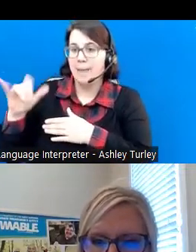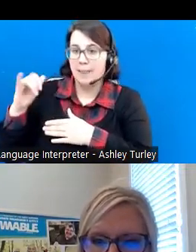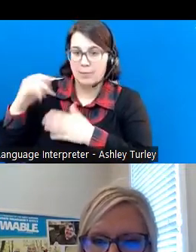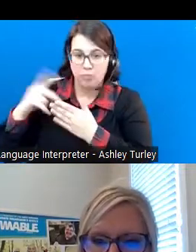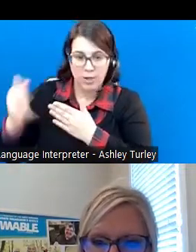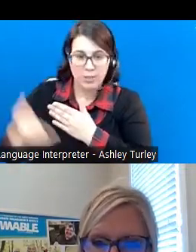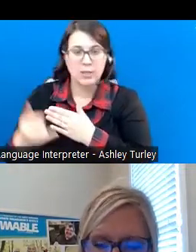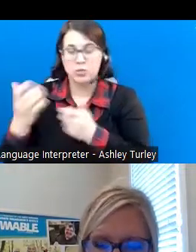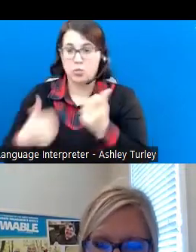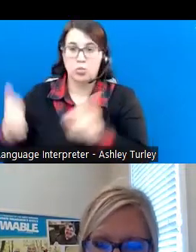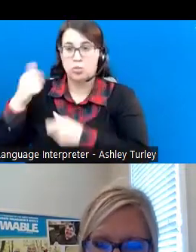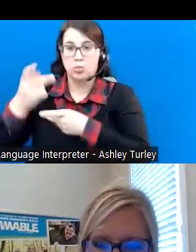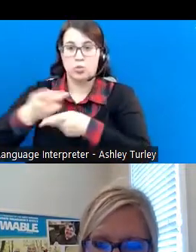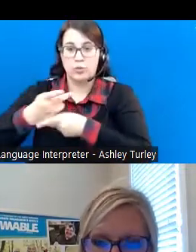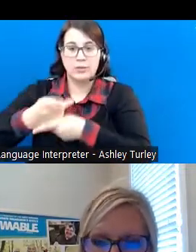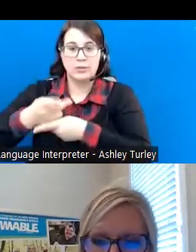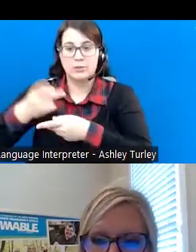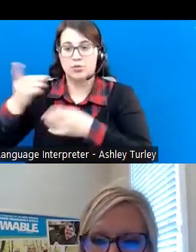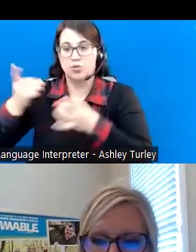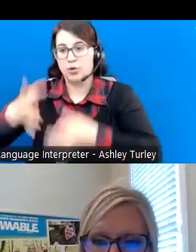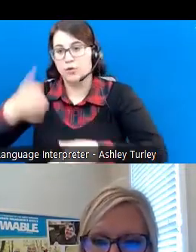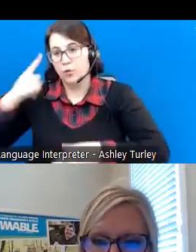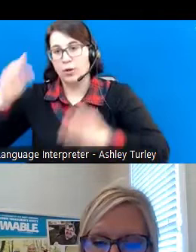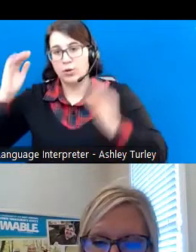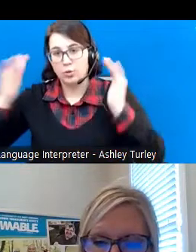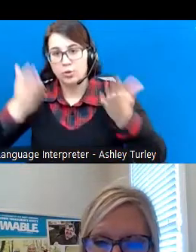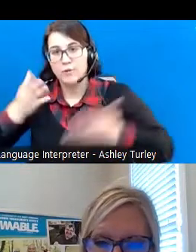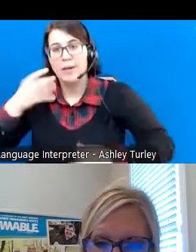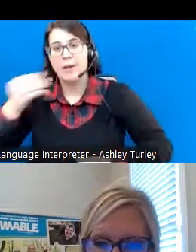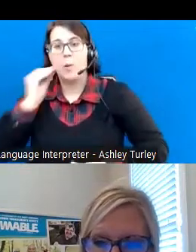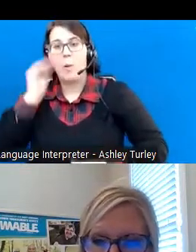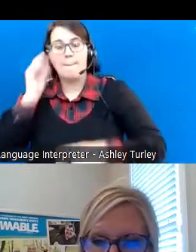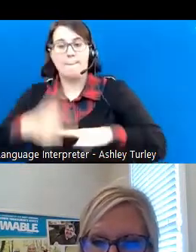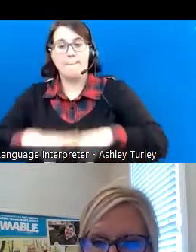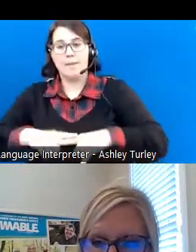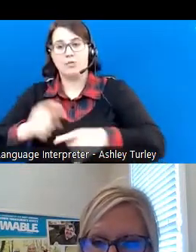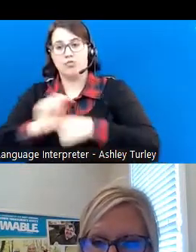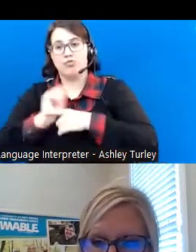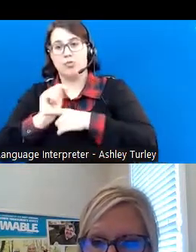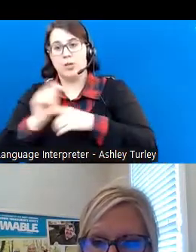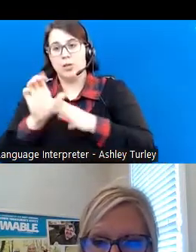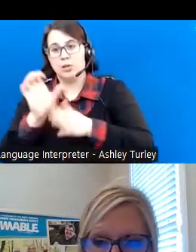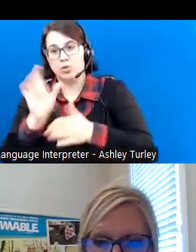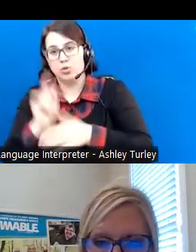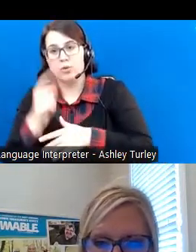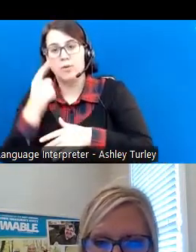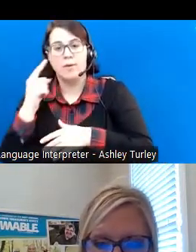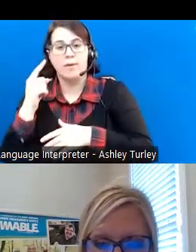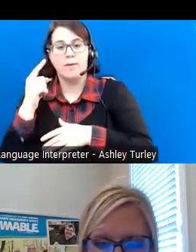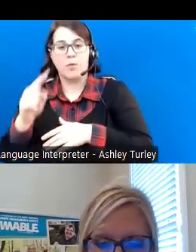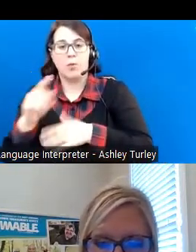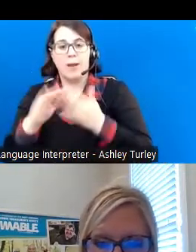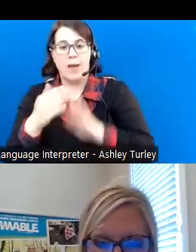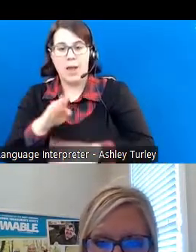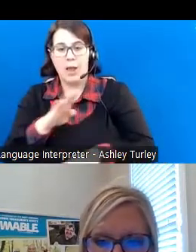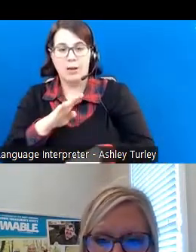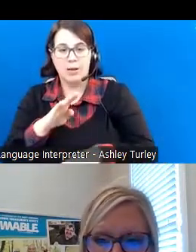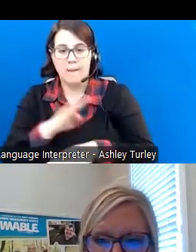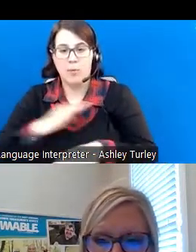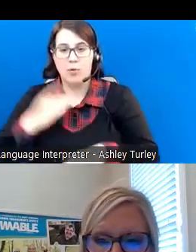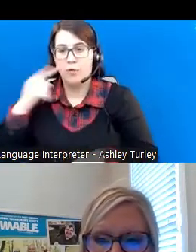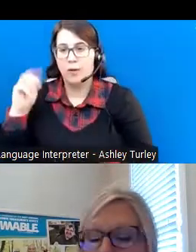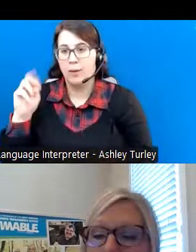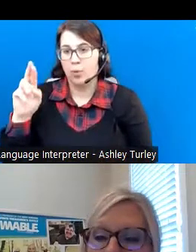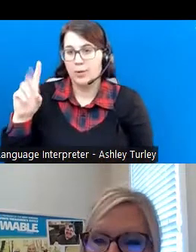director of adult services, and home-based training consultant for a county board of MRDD services in Ohio.